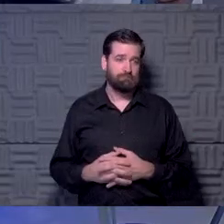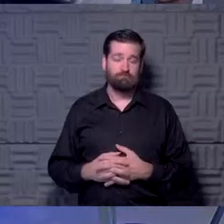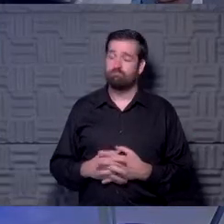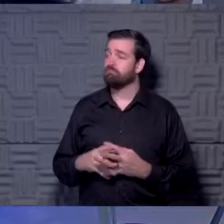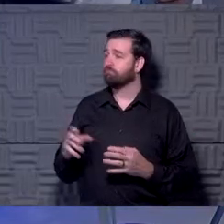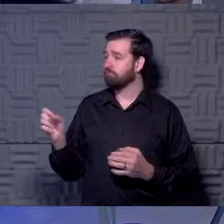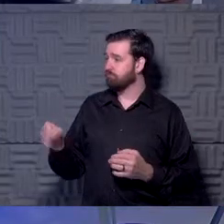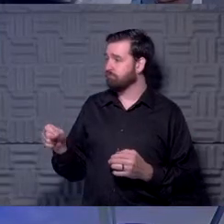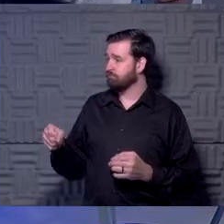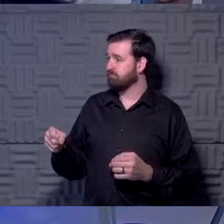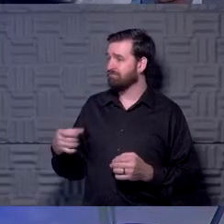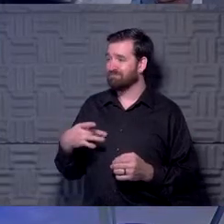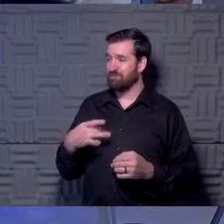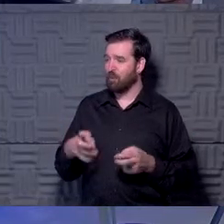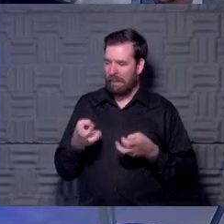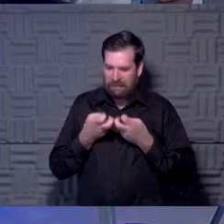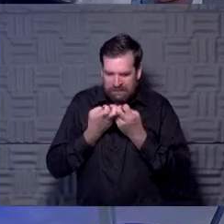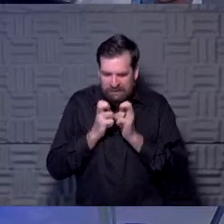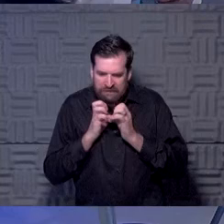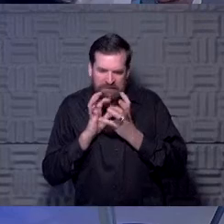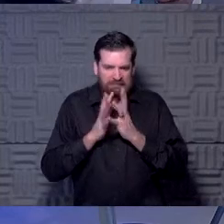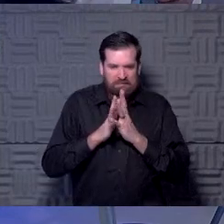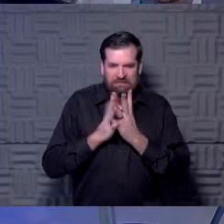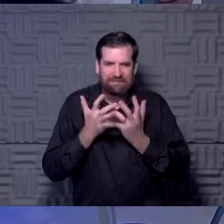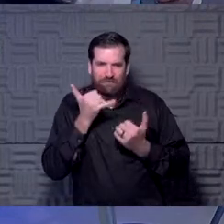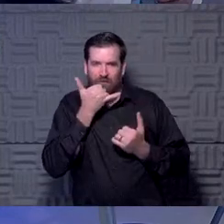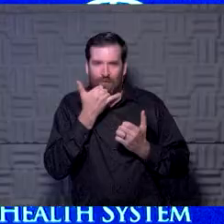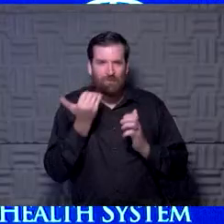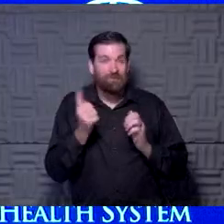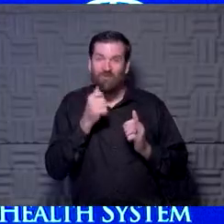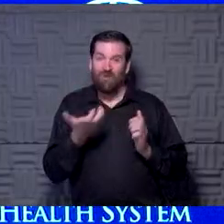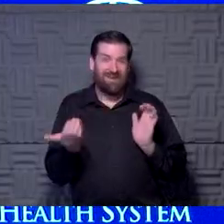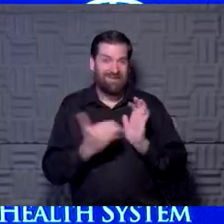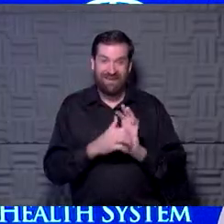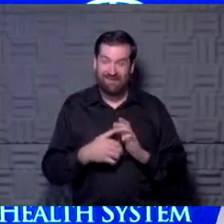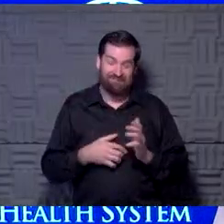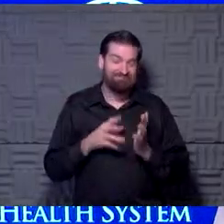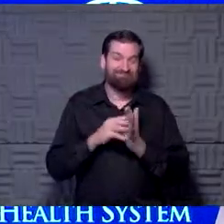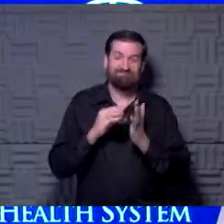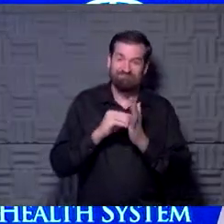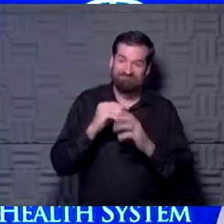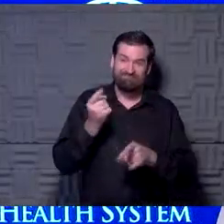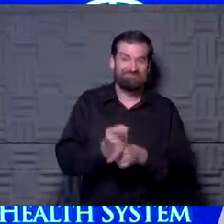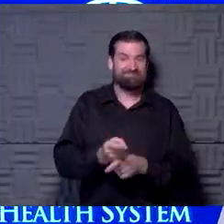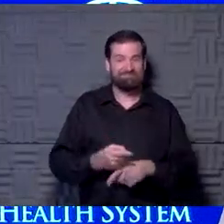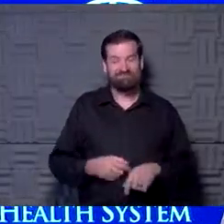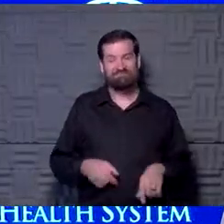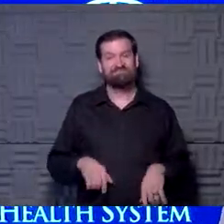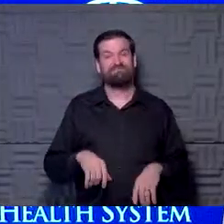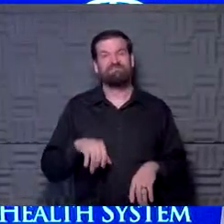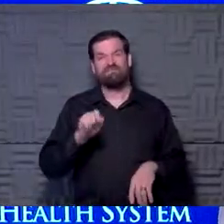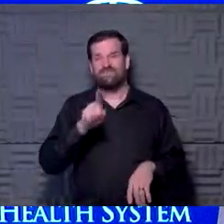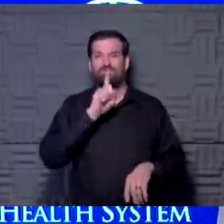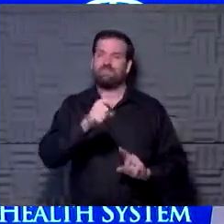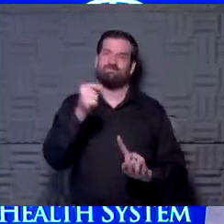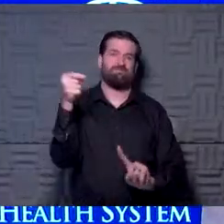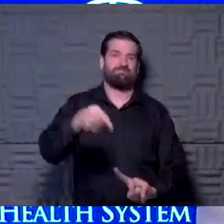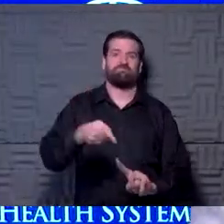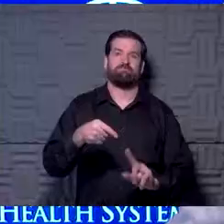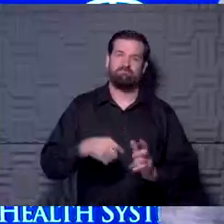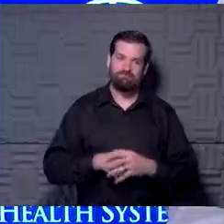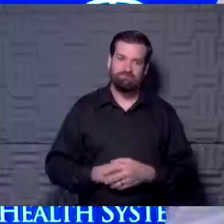Yeah. We didn't like huddling around that phone. We wouldn't do that now, would we? We learned a little bit. And isn't that really the story?